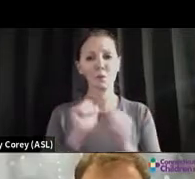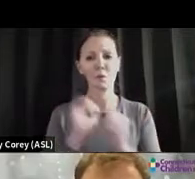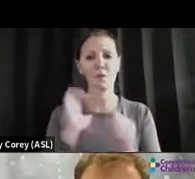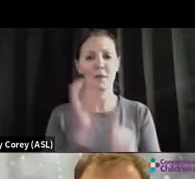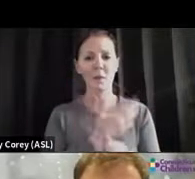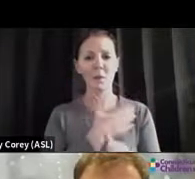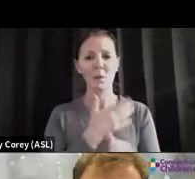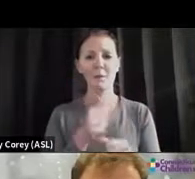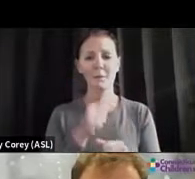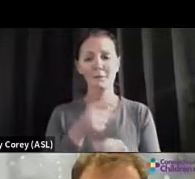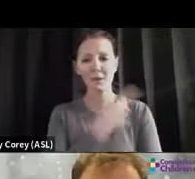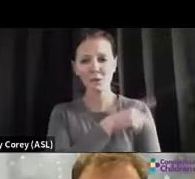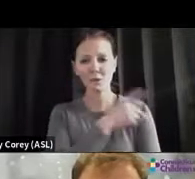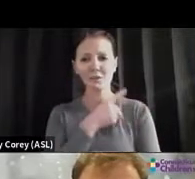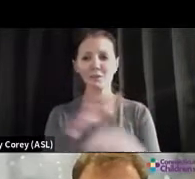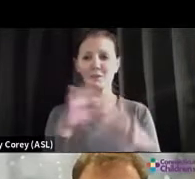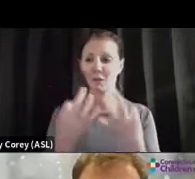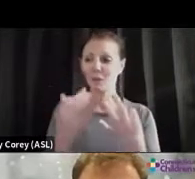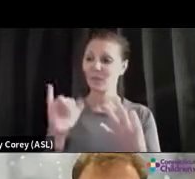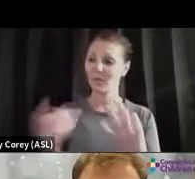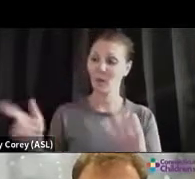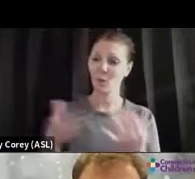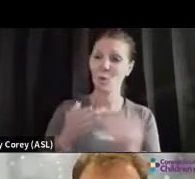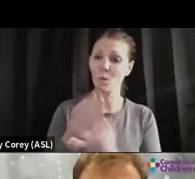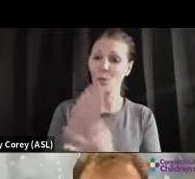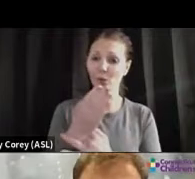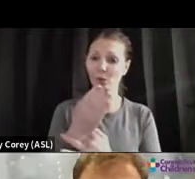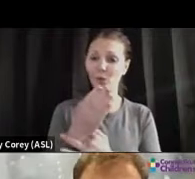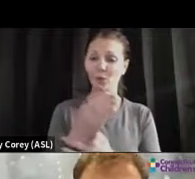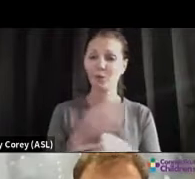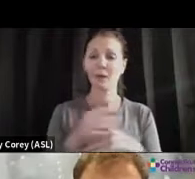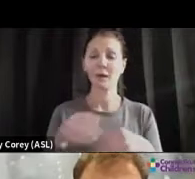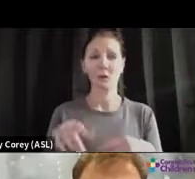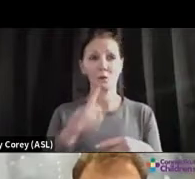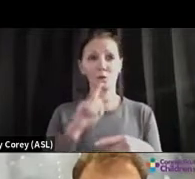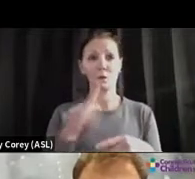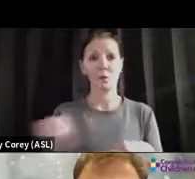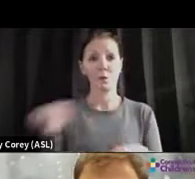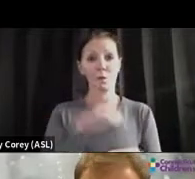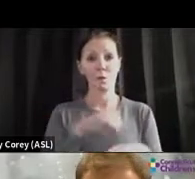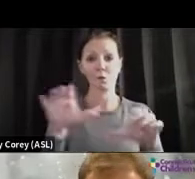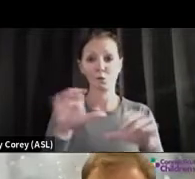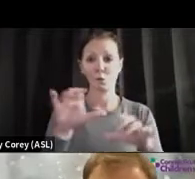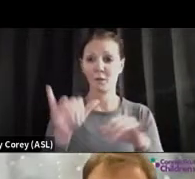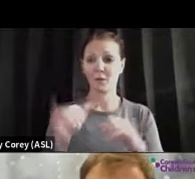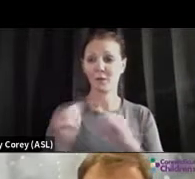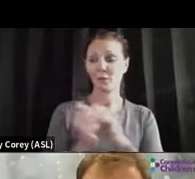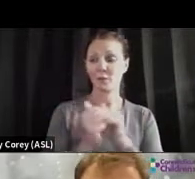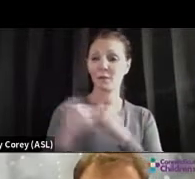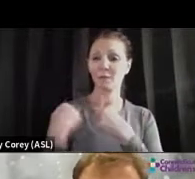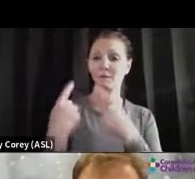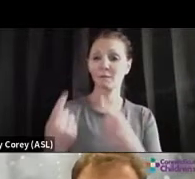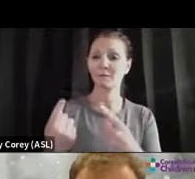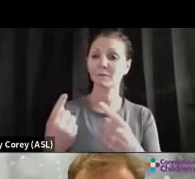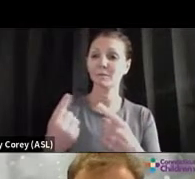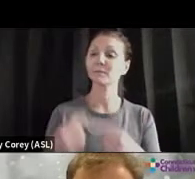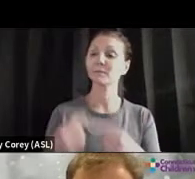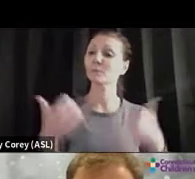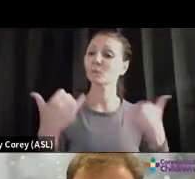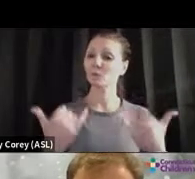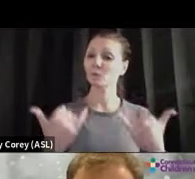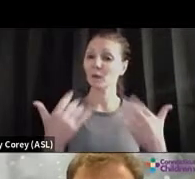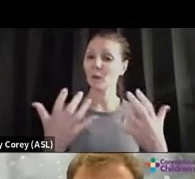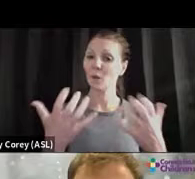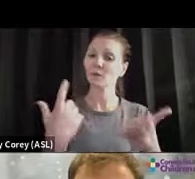and families who are also going through all of this. This is something that we've been doing together. So what I'd like to do today is talk about how we can